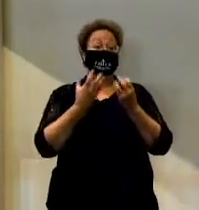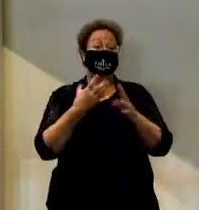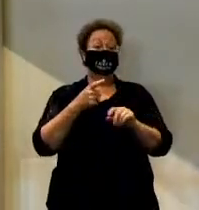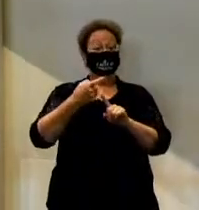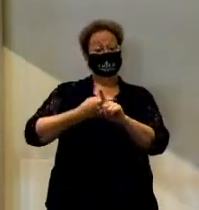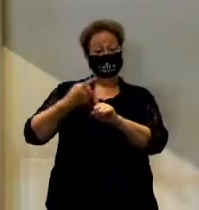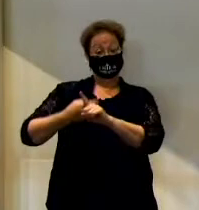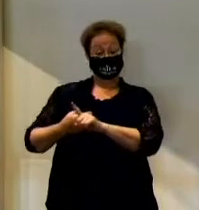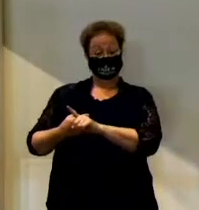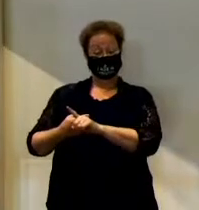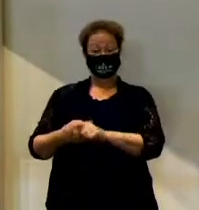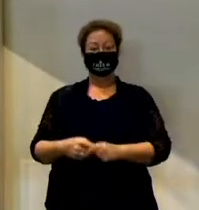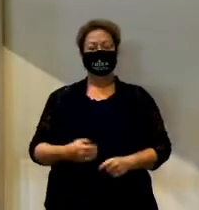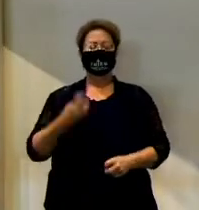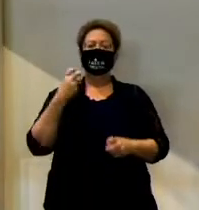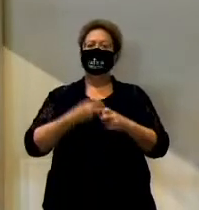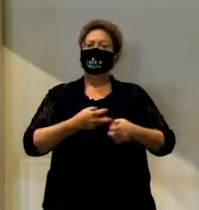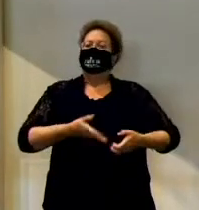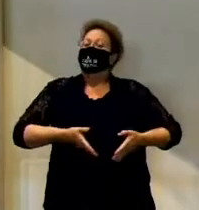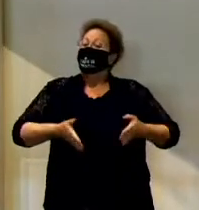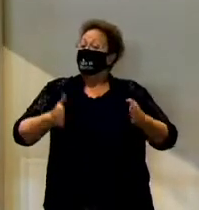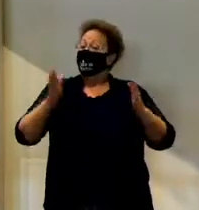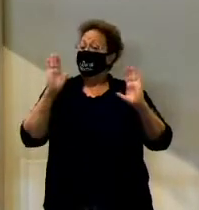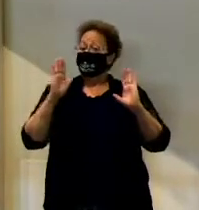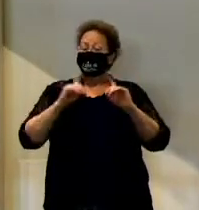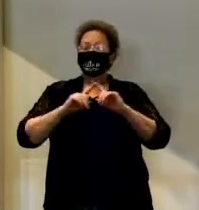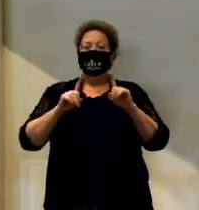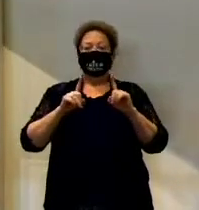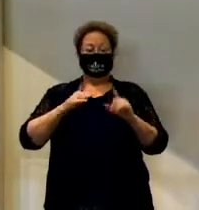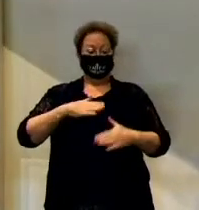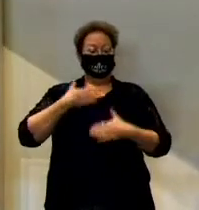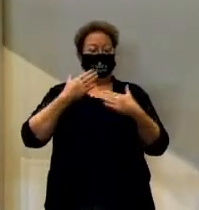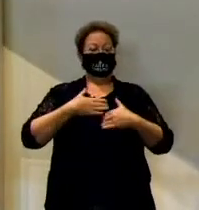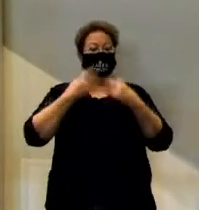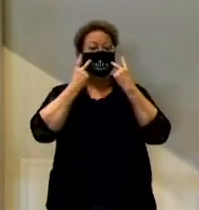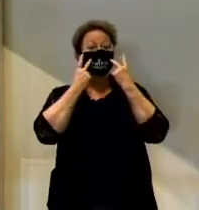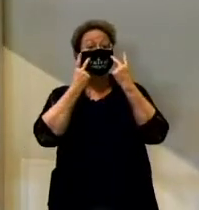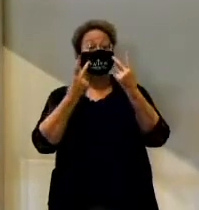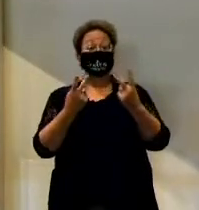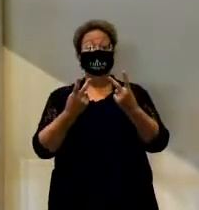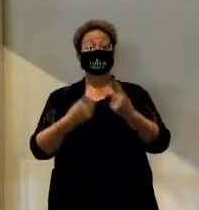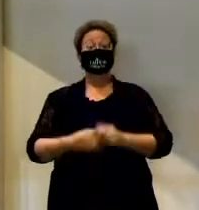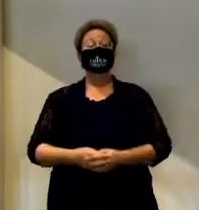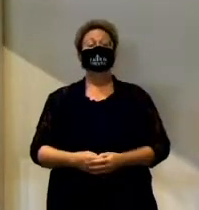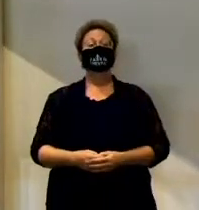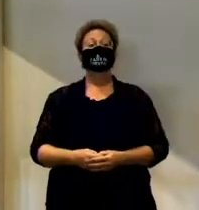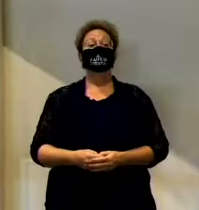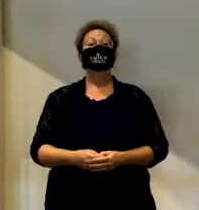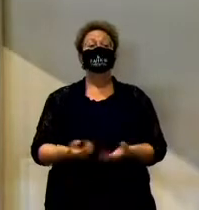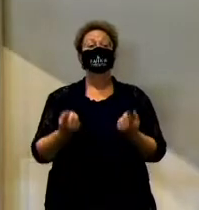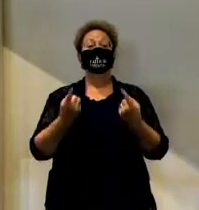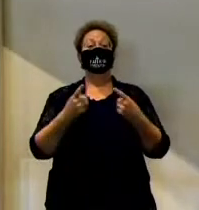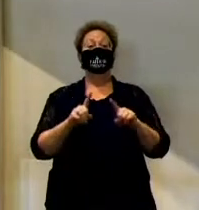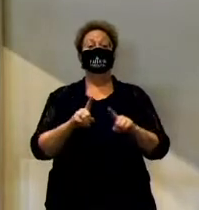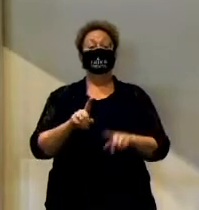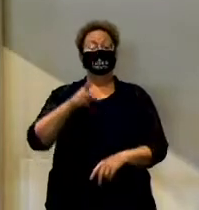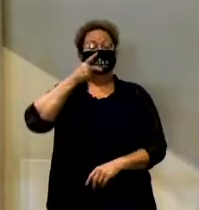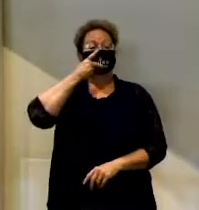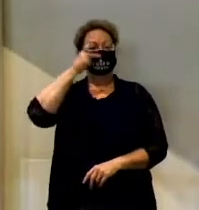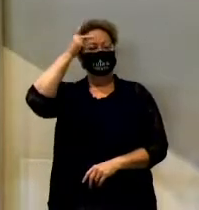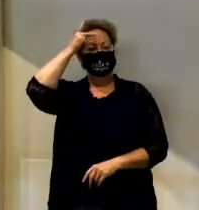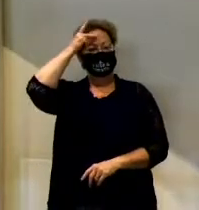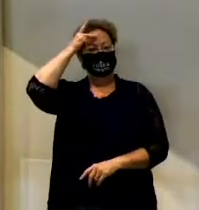and it was always hard to let them go, but one of the most joyful times of all, though, was to see those adoptive